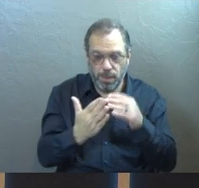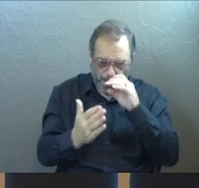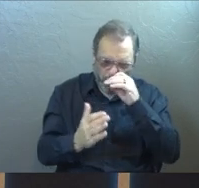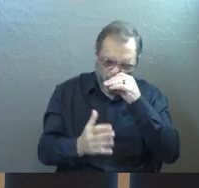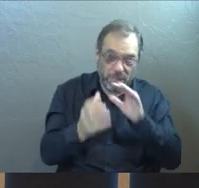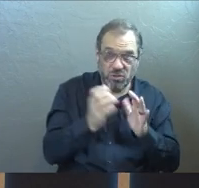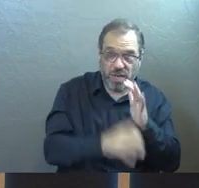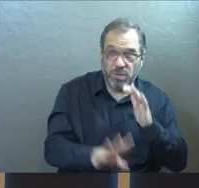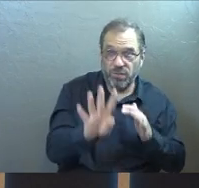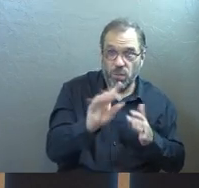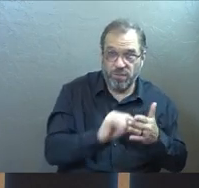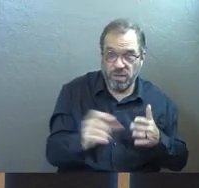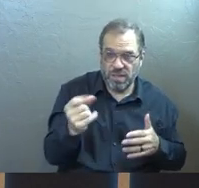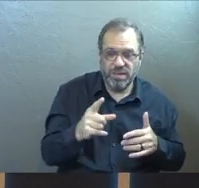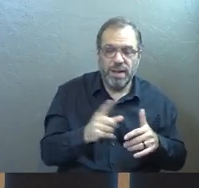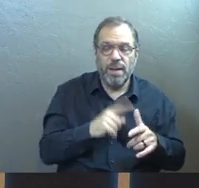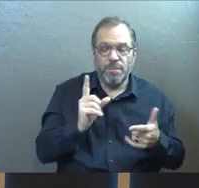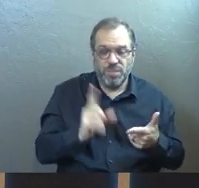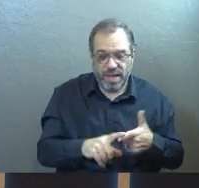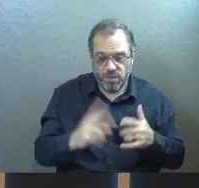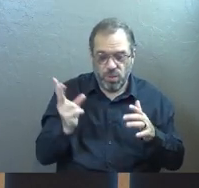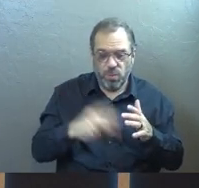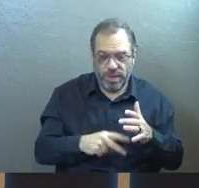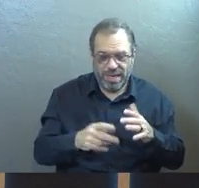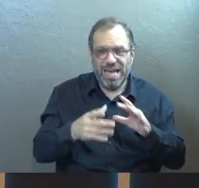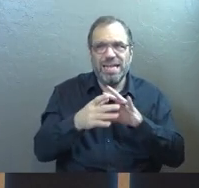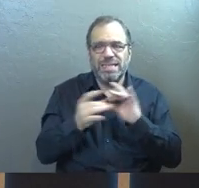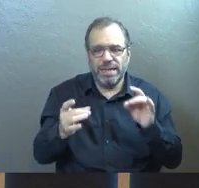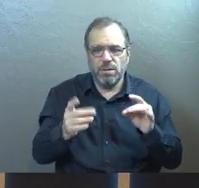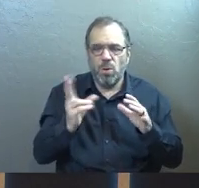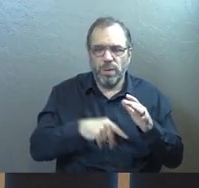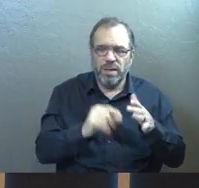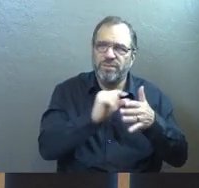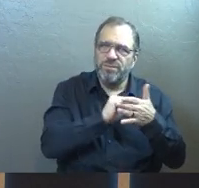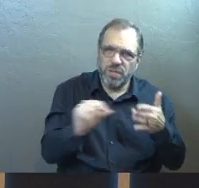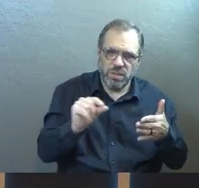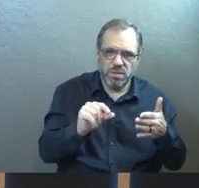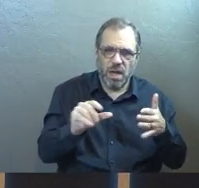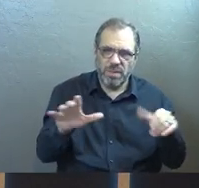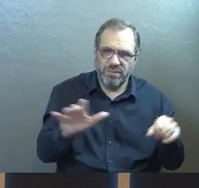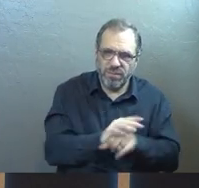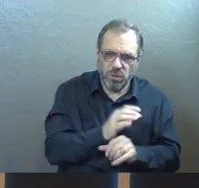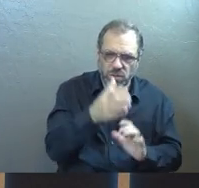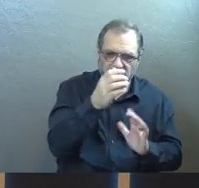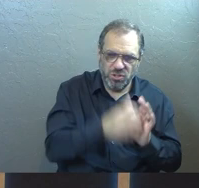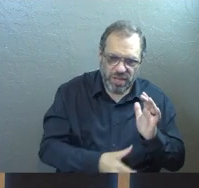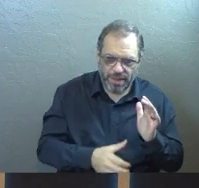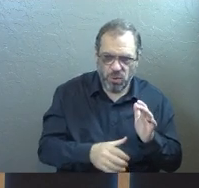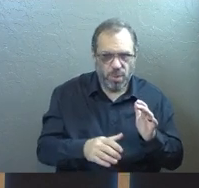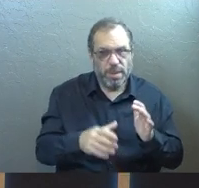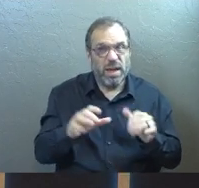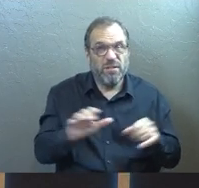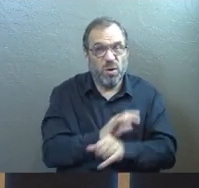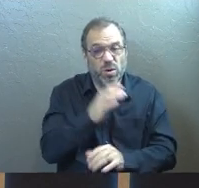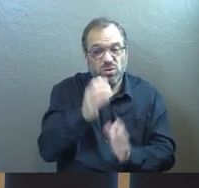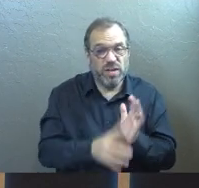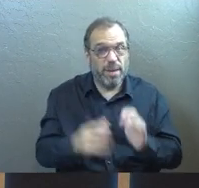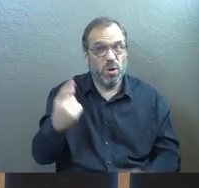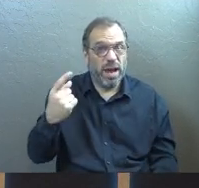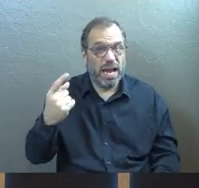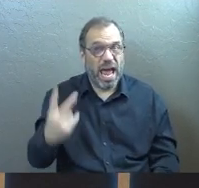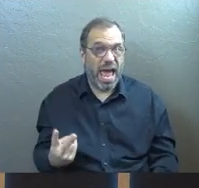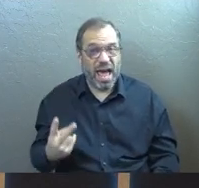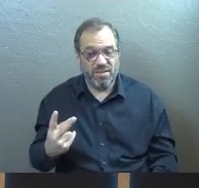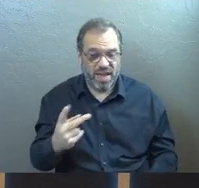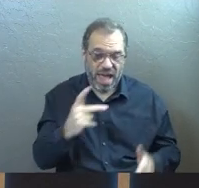is referencing. But then we're going to have to read behind it. We're actually going to have to go a full chapter, maybe chapter and a half behind it to see how